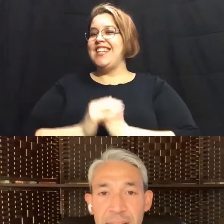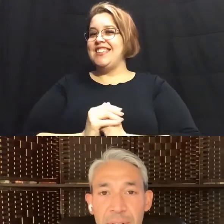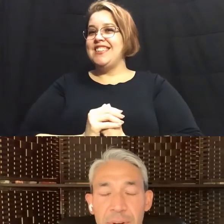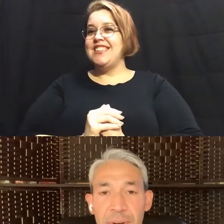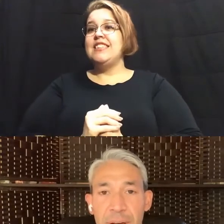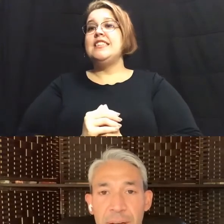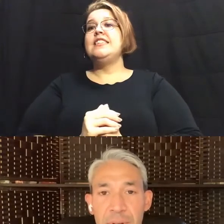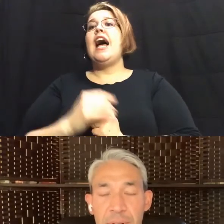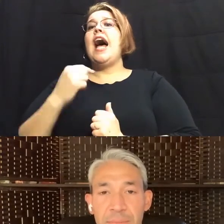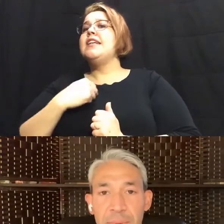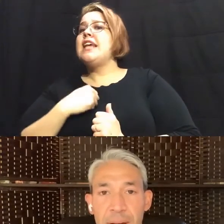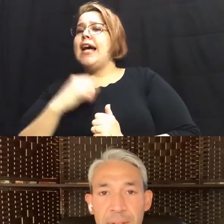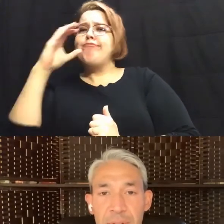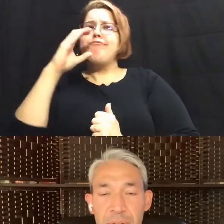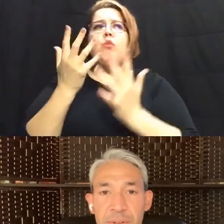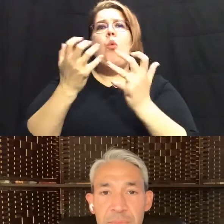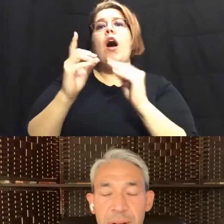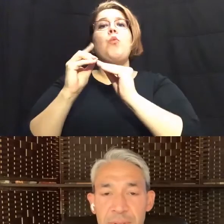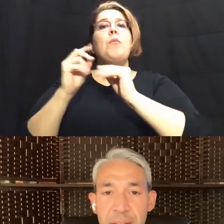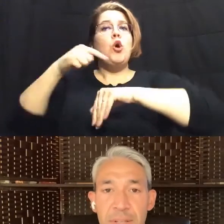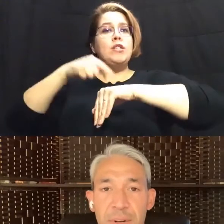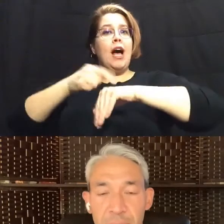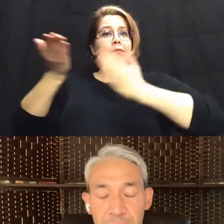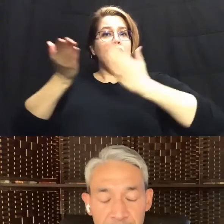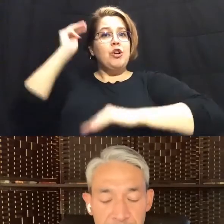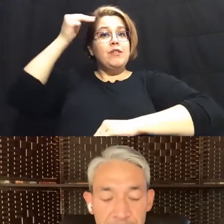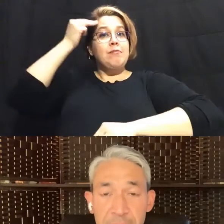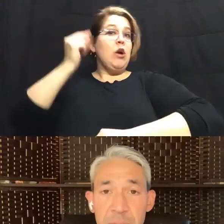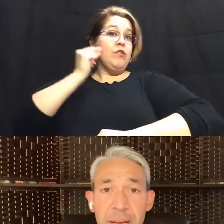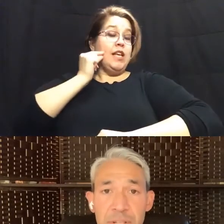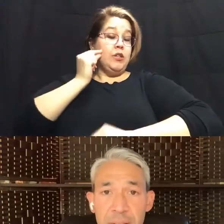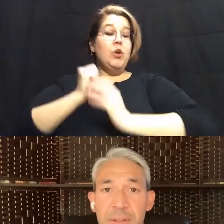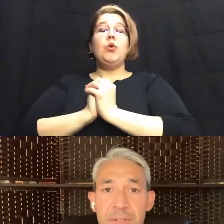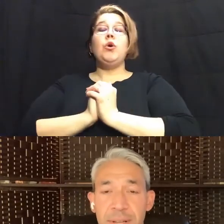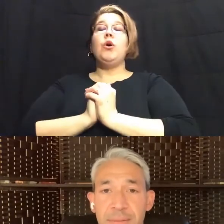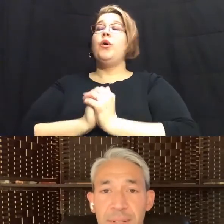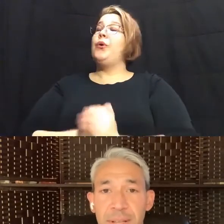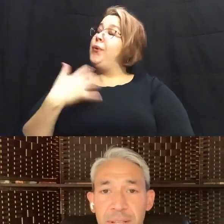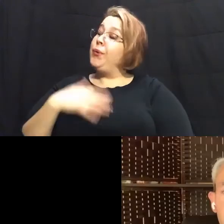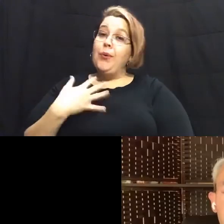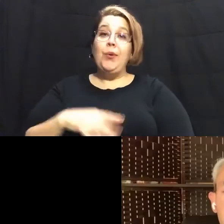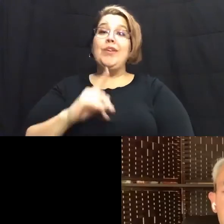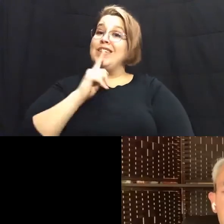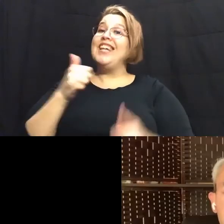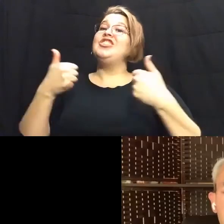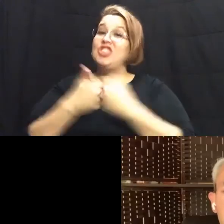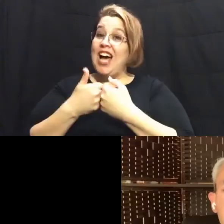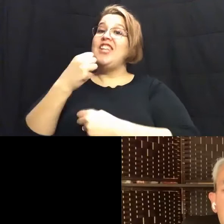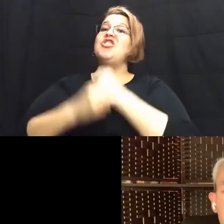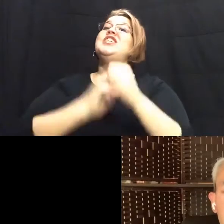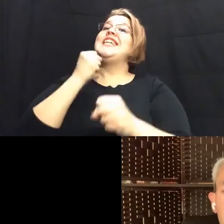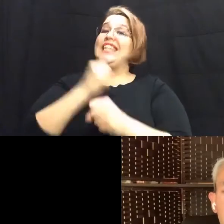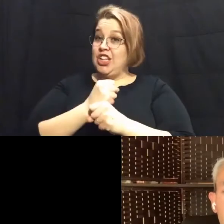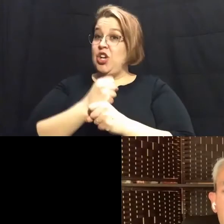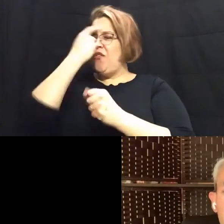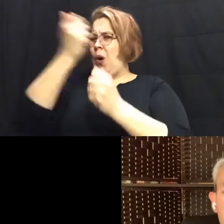i seek another term to serve as mayor of san antonio um it has been a challenging year uh for every